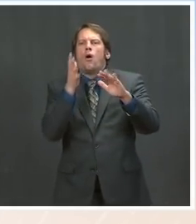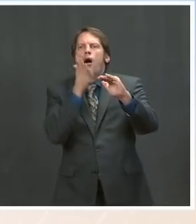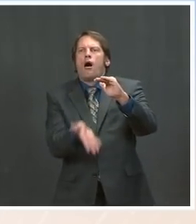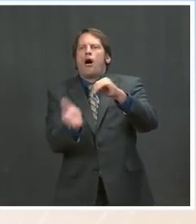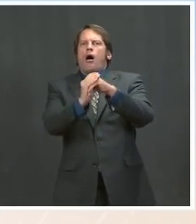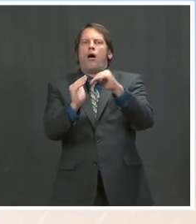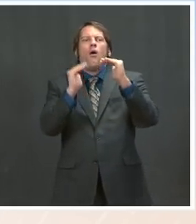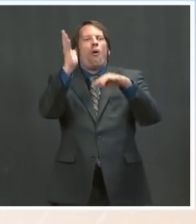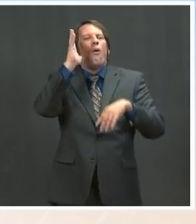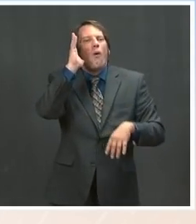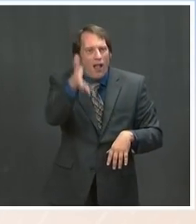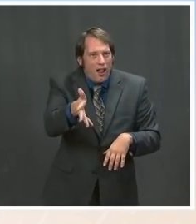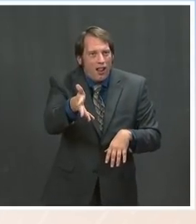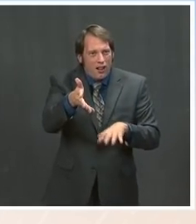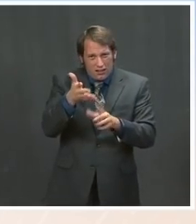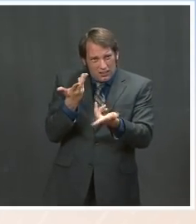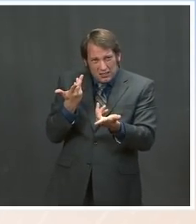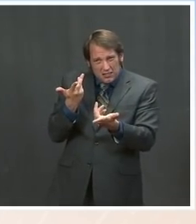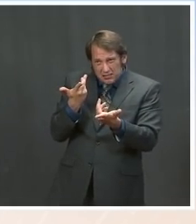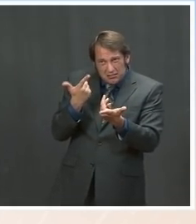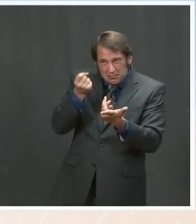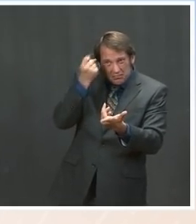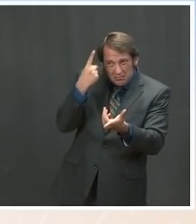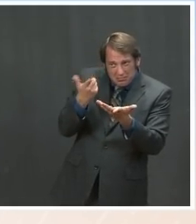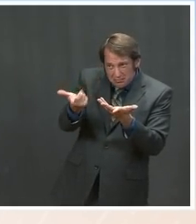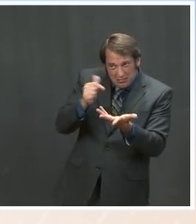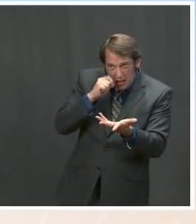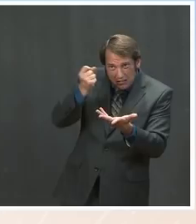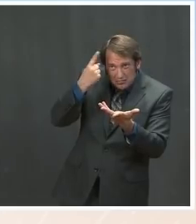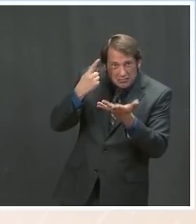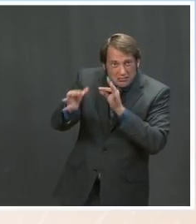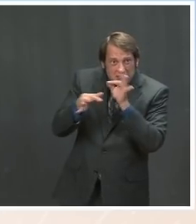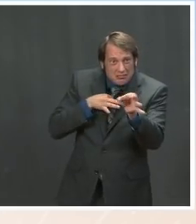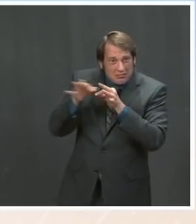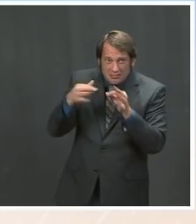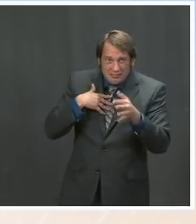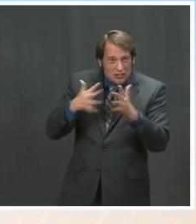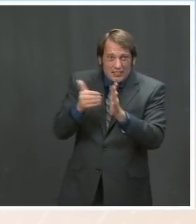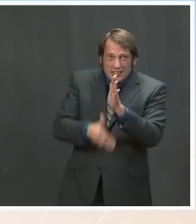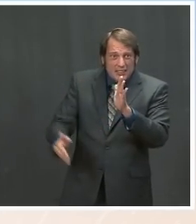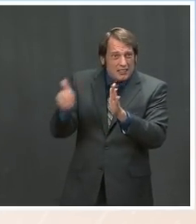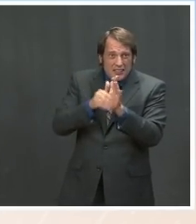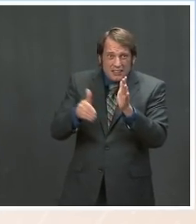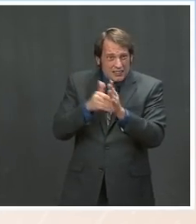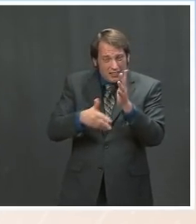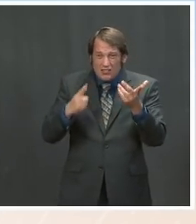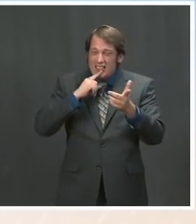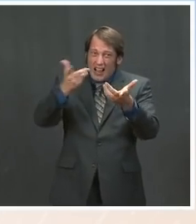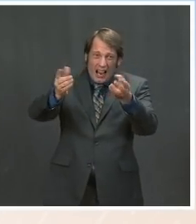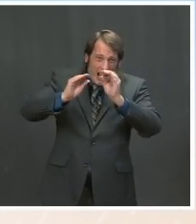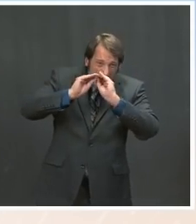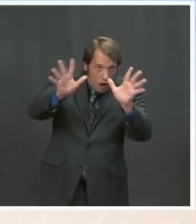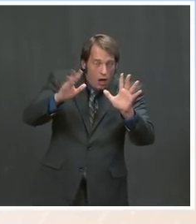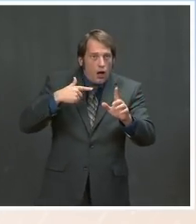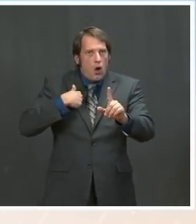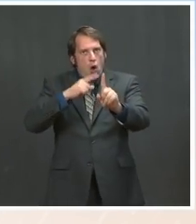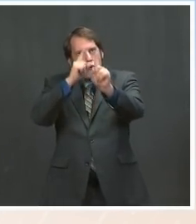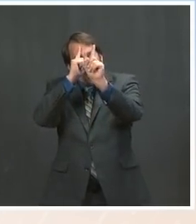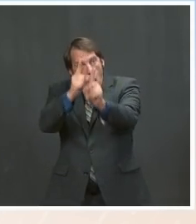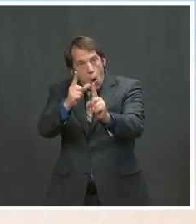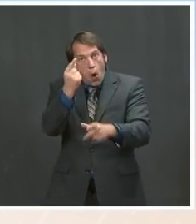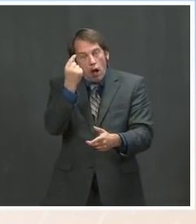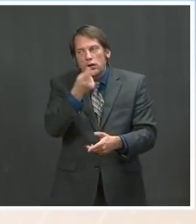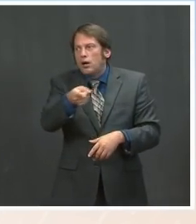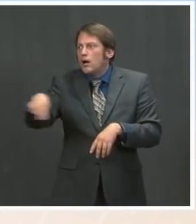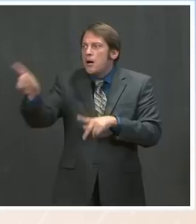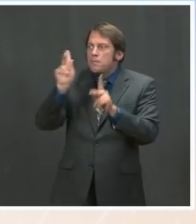We felt it was incumbent upon us to make sure people understood and were clear that our objective was to welcome in more refugees and we